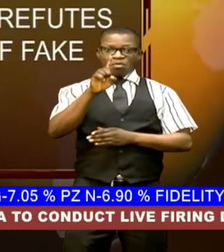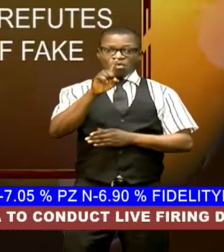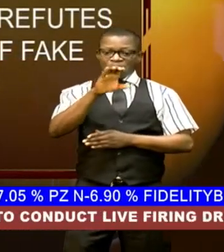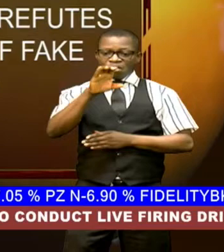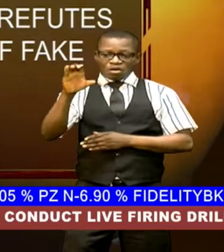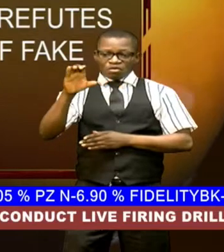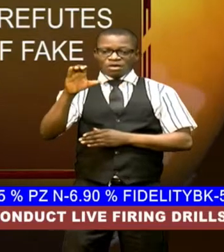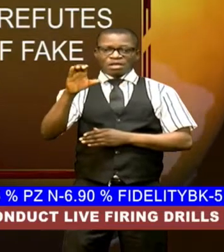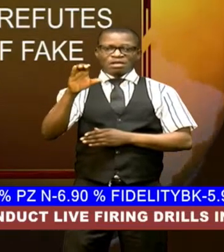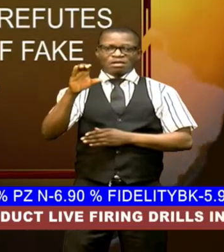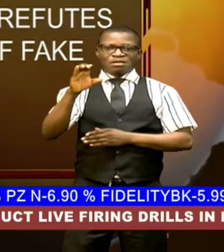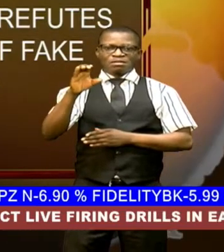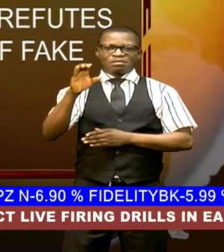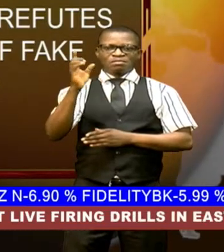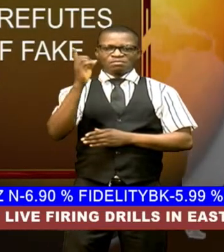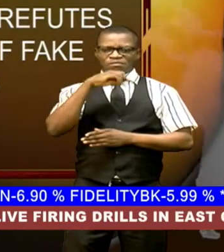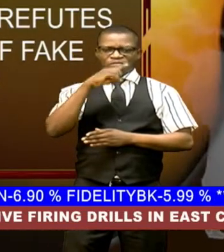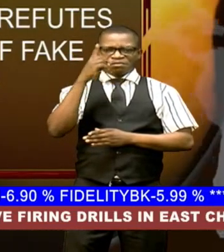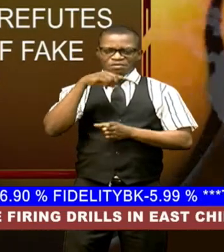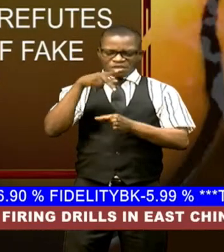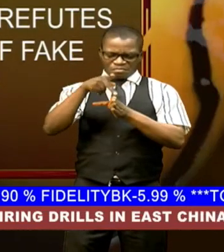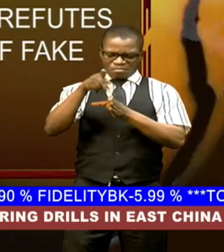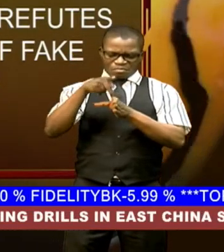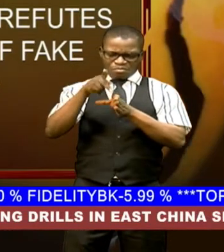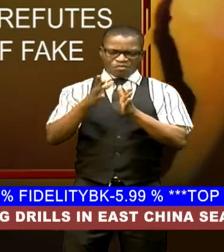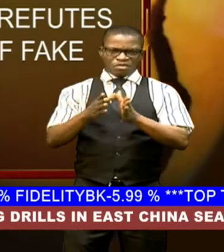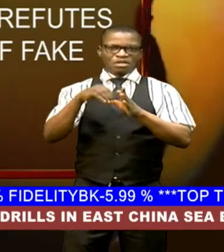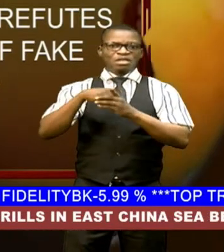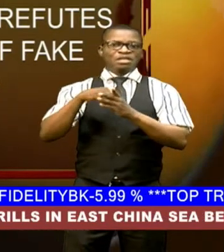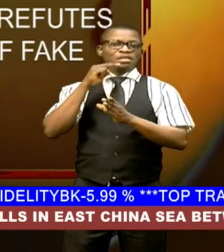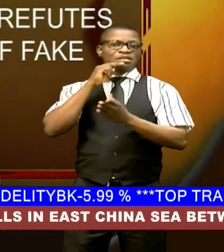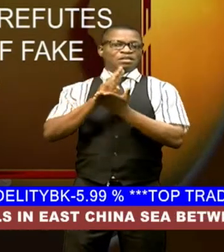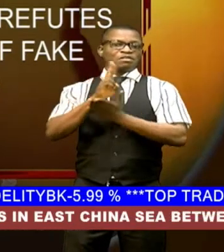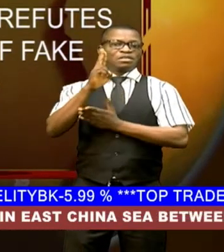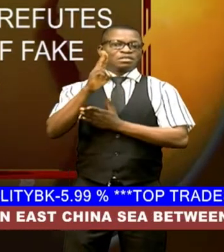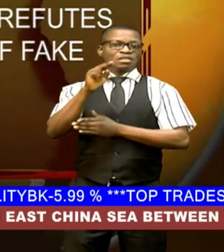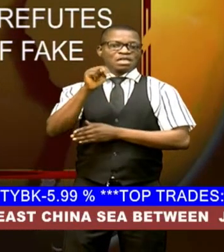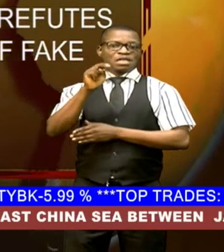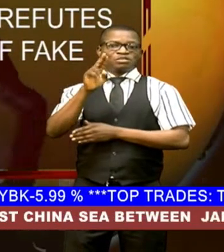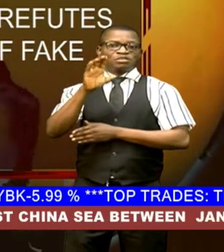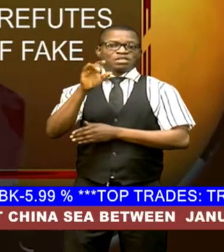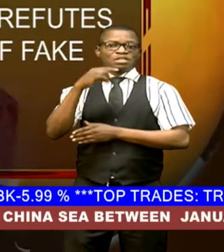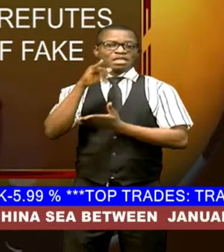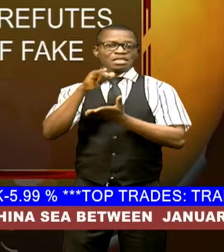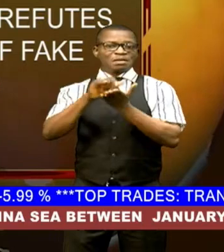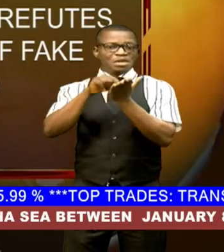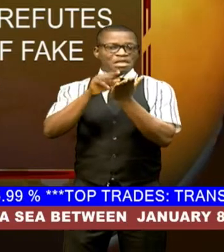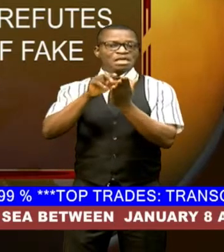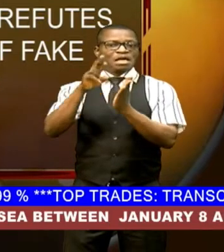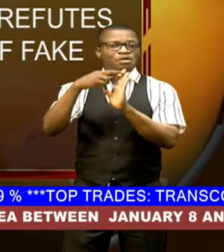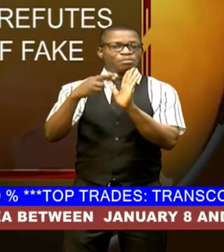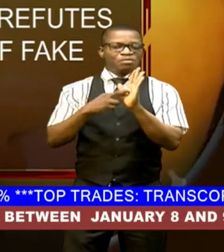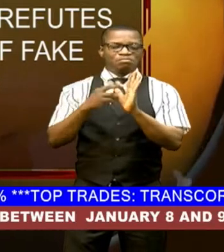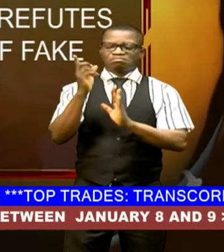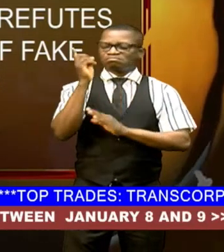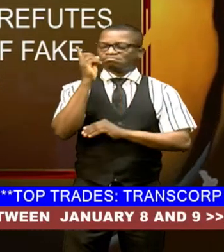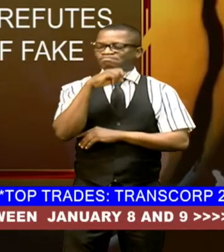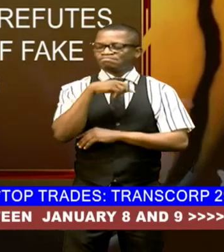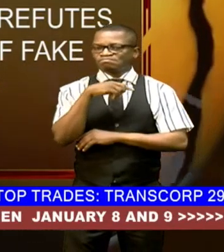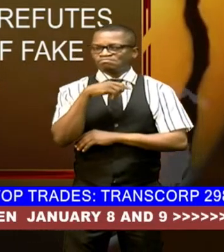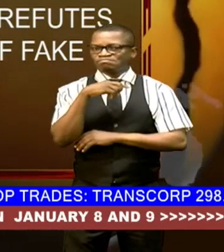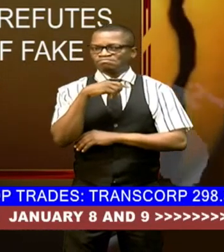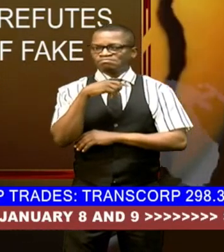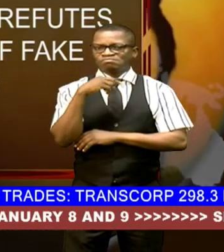fake professors in nigerian universities and you success the media reports are fake and figment of the imagination of